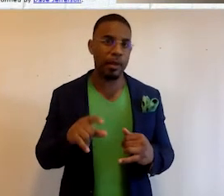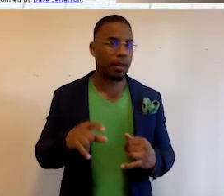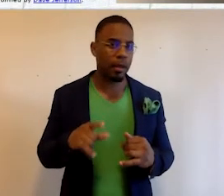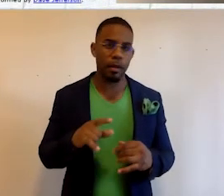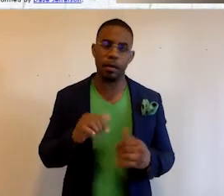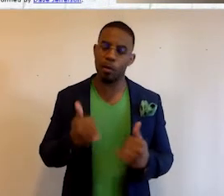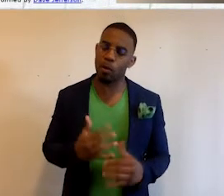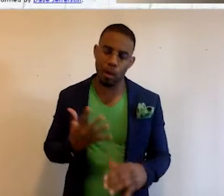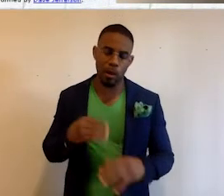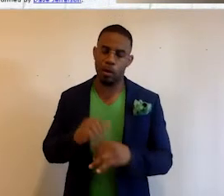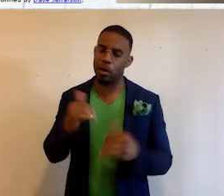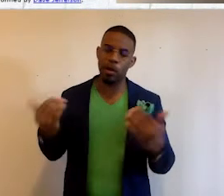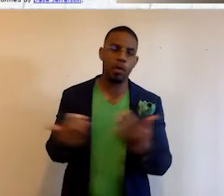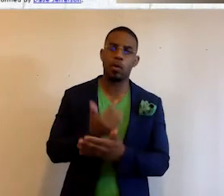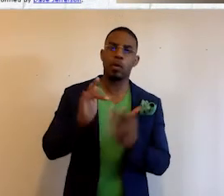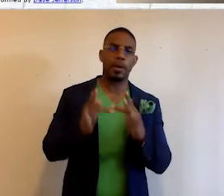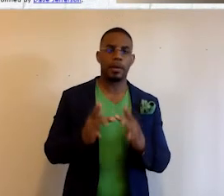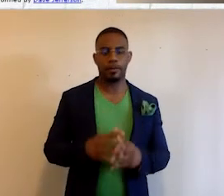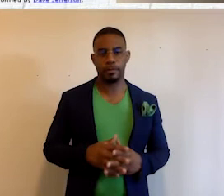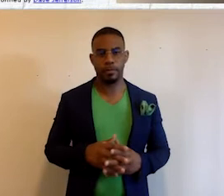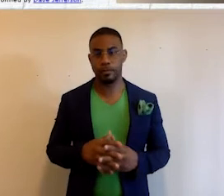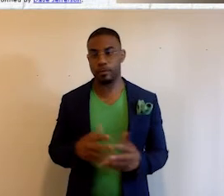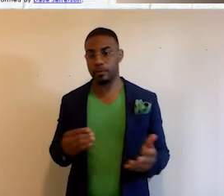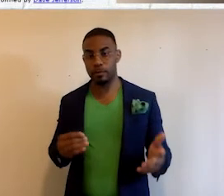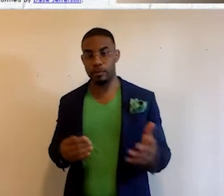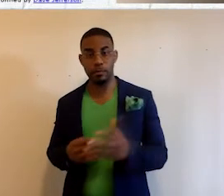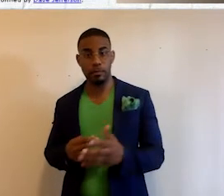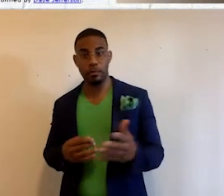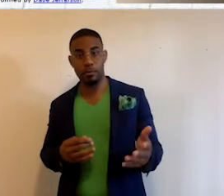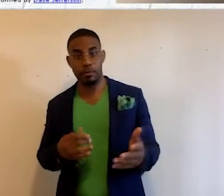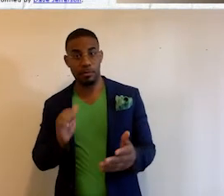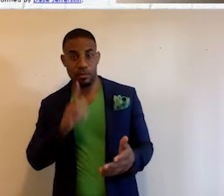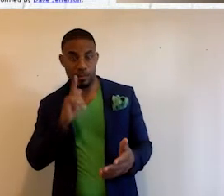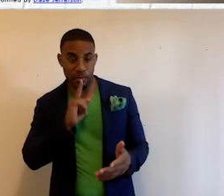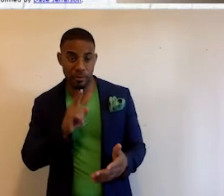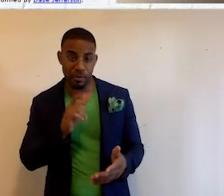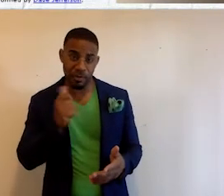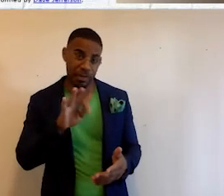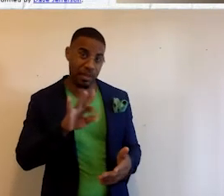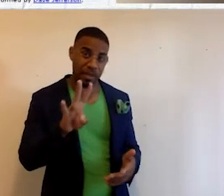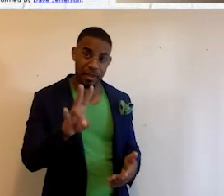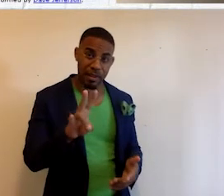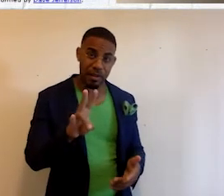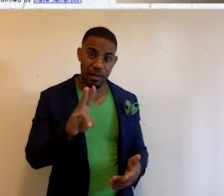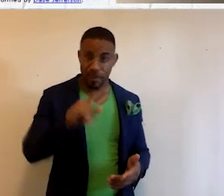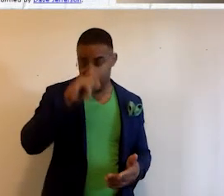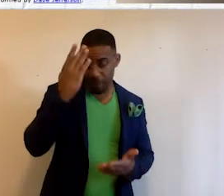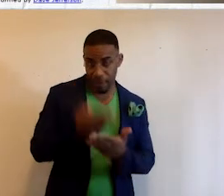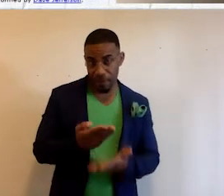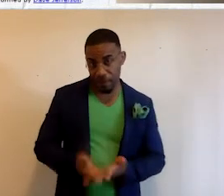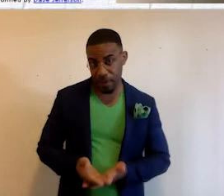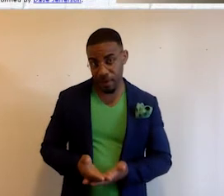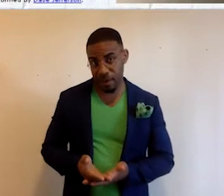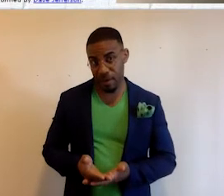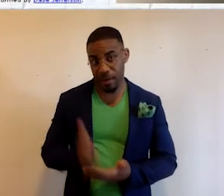included in this brand new internet thing. And this is going to be 1997 Black Facts buttons,